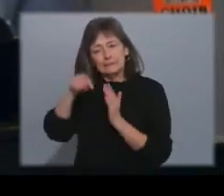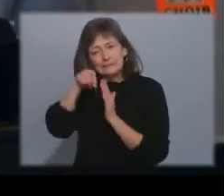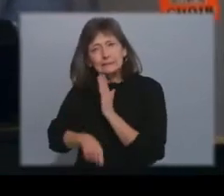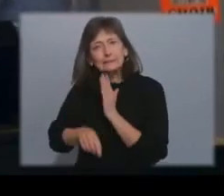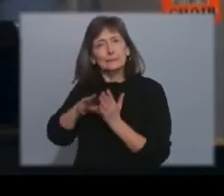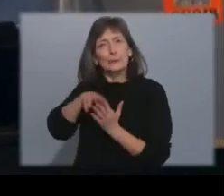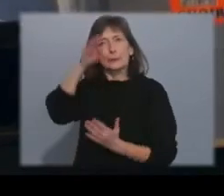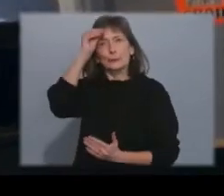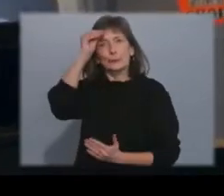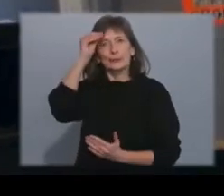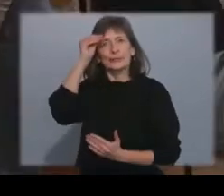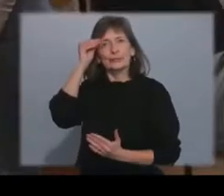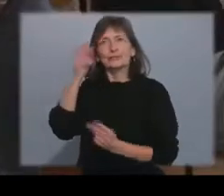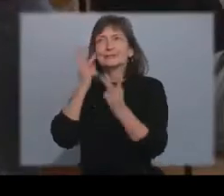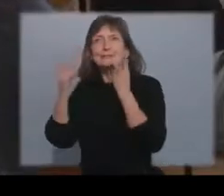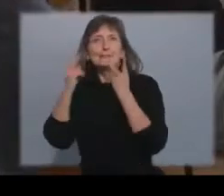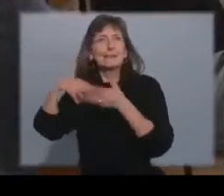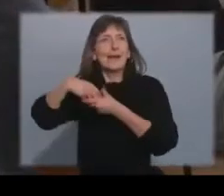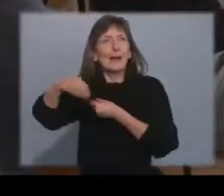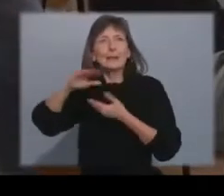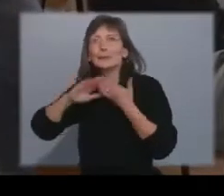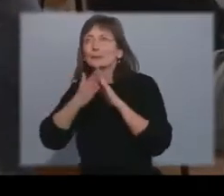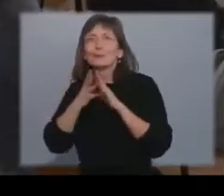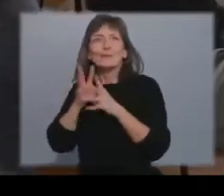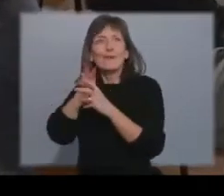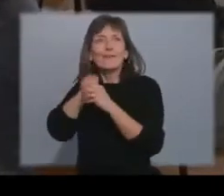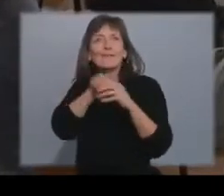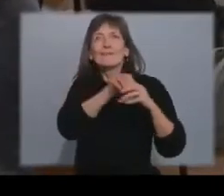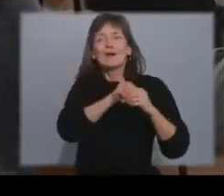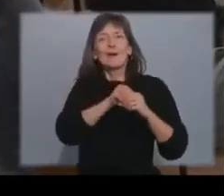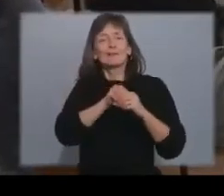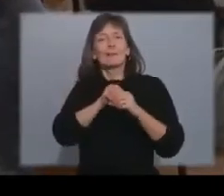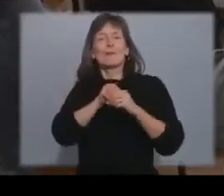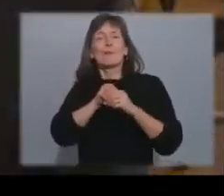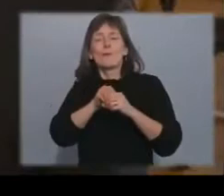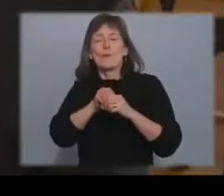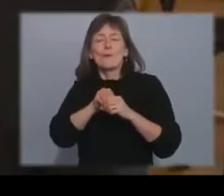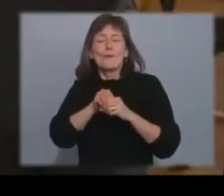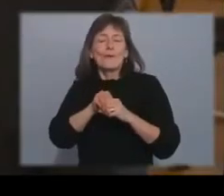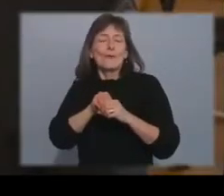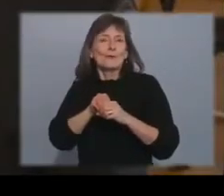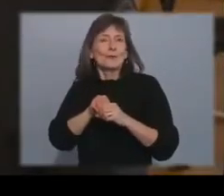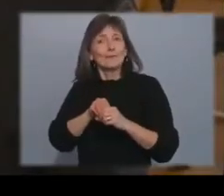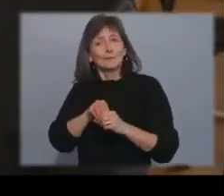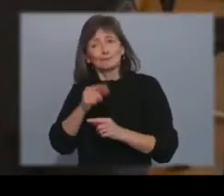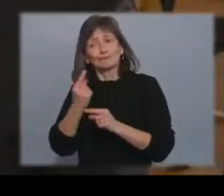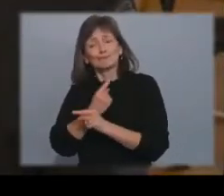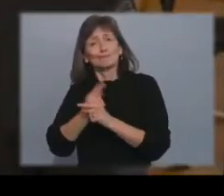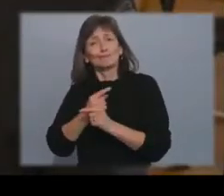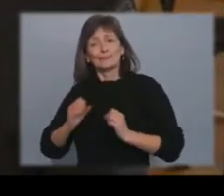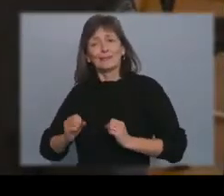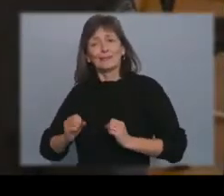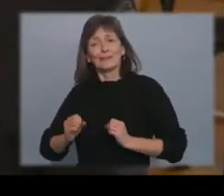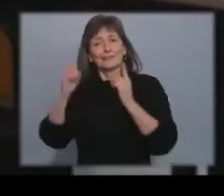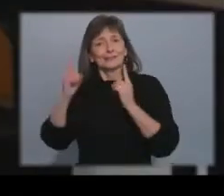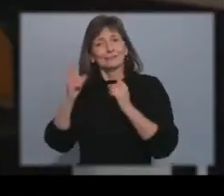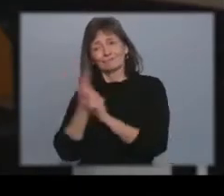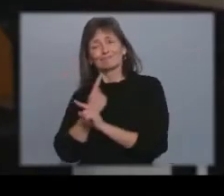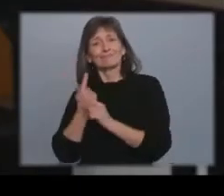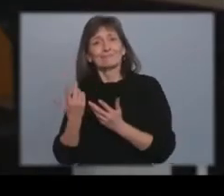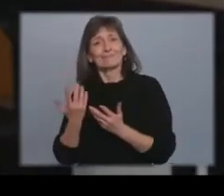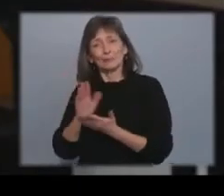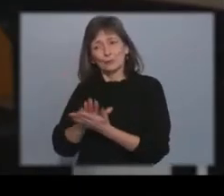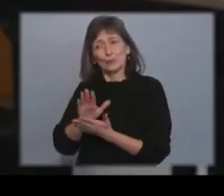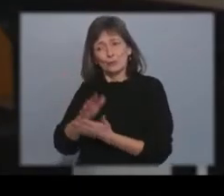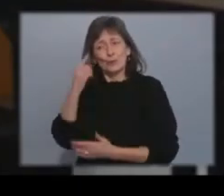around them and that is something that is is truly part of the educational process for us it